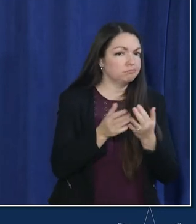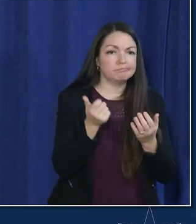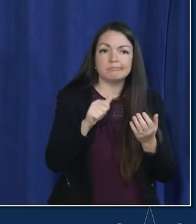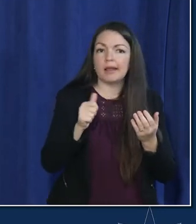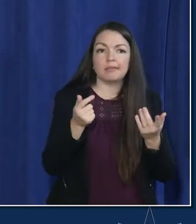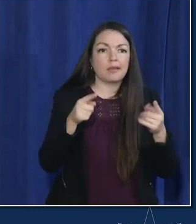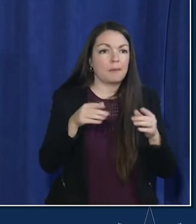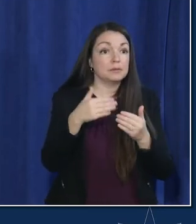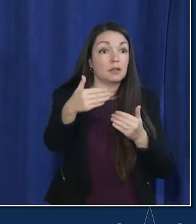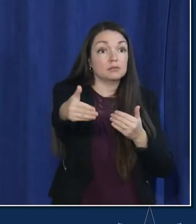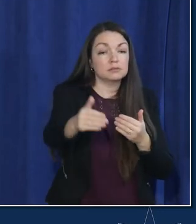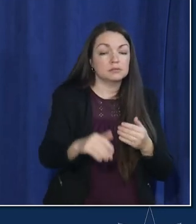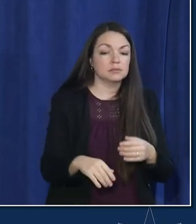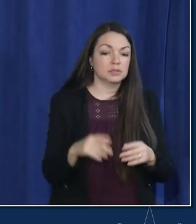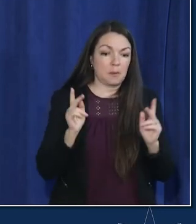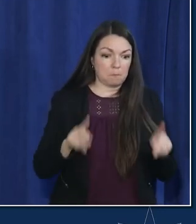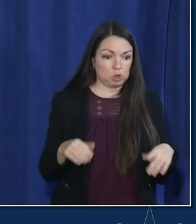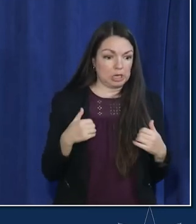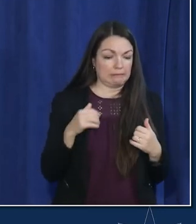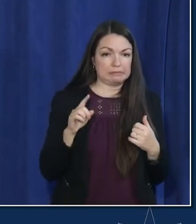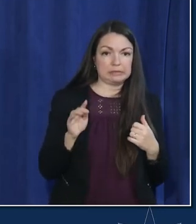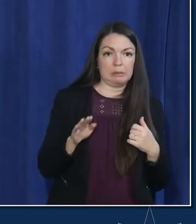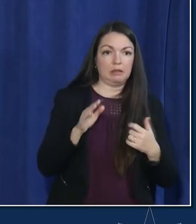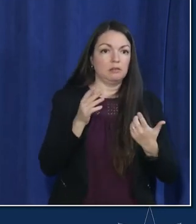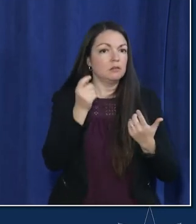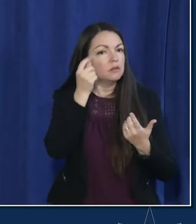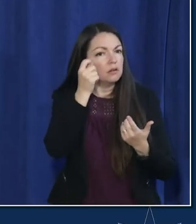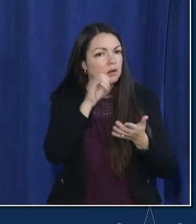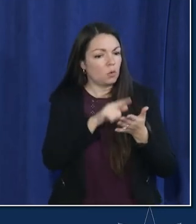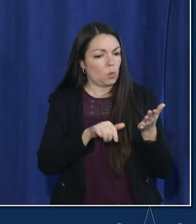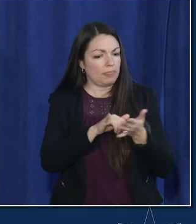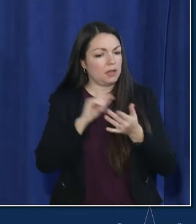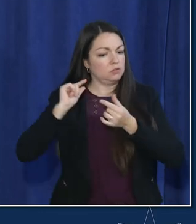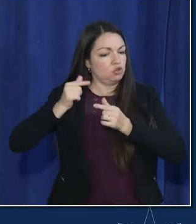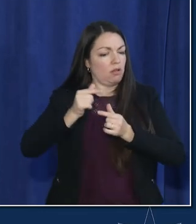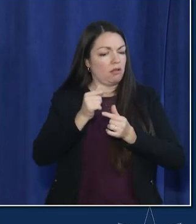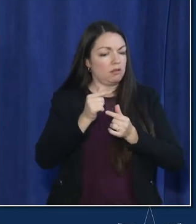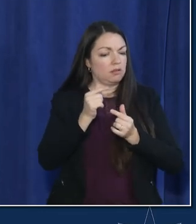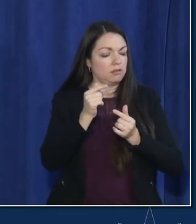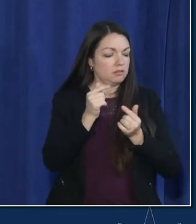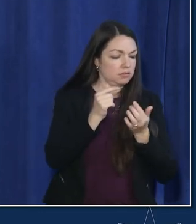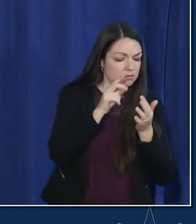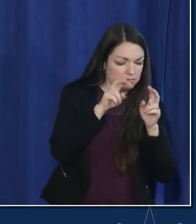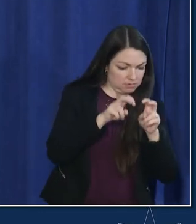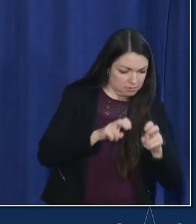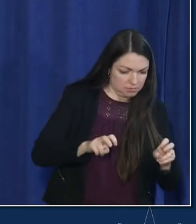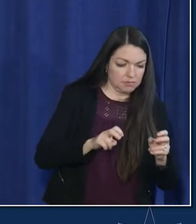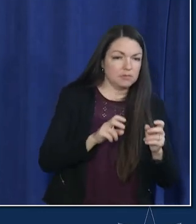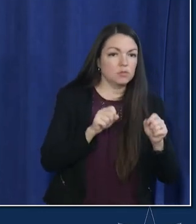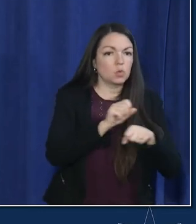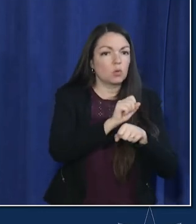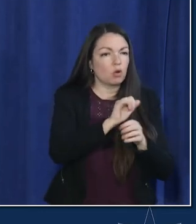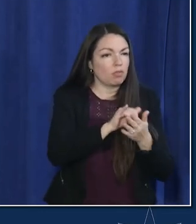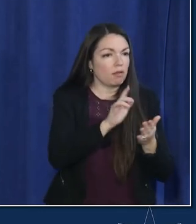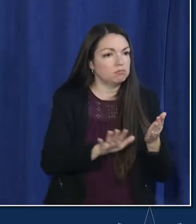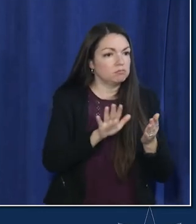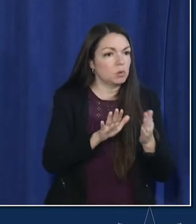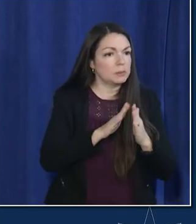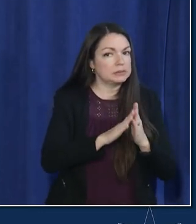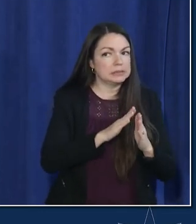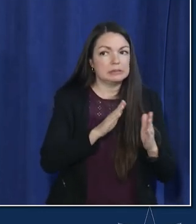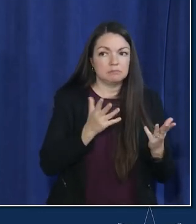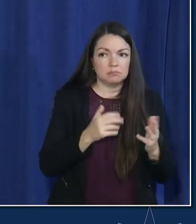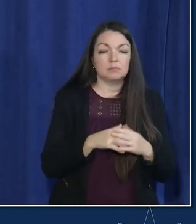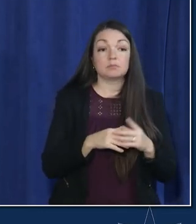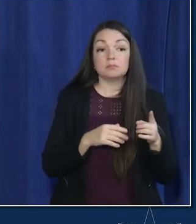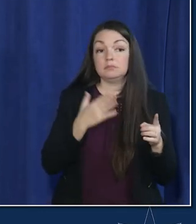somebody has tuberculosis understanding what that genetic fingerprint is helps you actually uh work on that tuberculosis case um throughout the city very good thank you